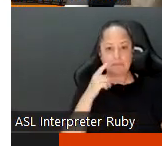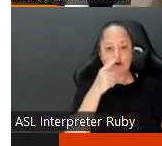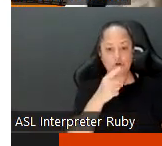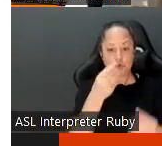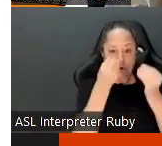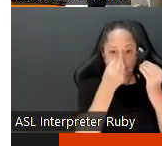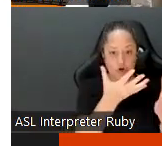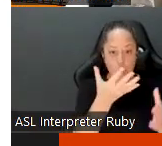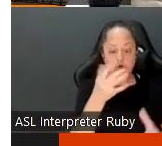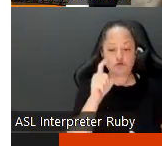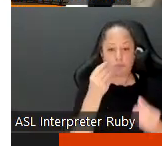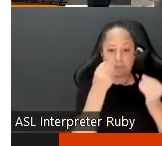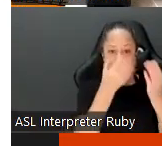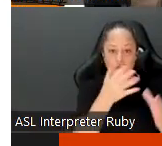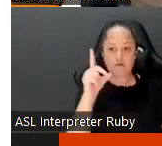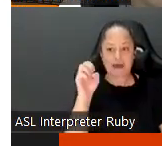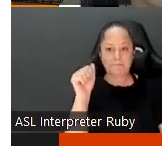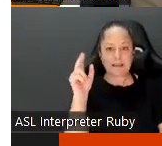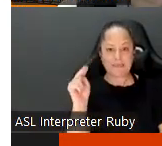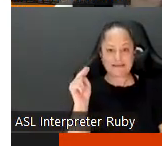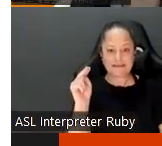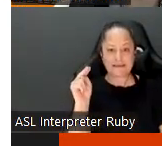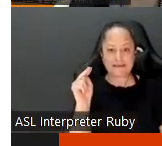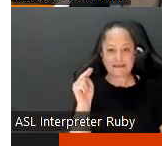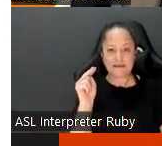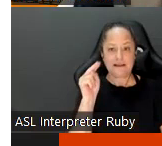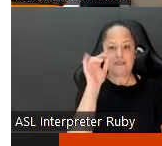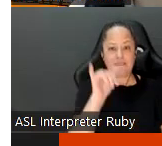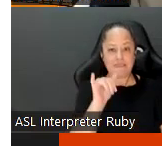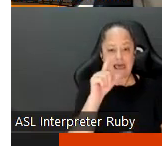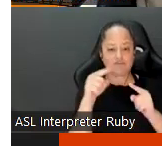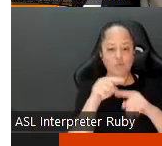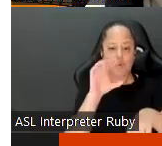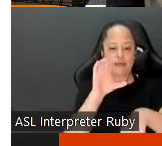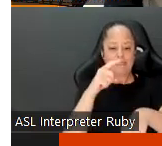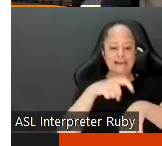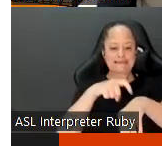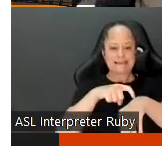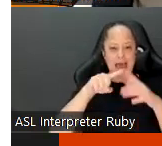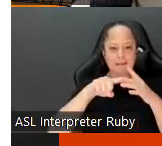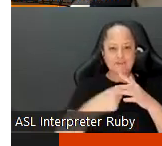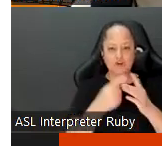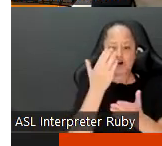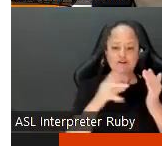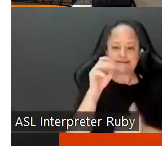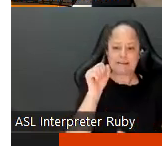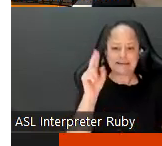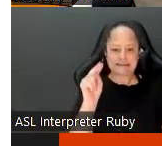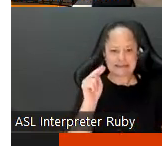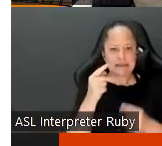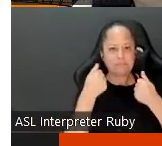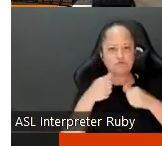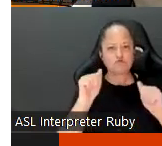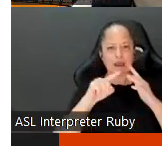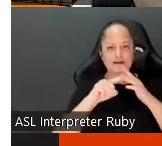were notified should be notified by your dean um the so that's when the clock starts some deans historically have tried to start